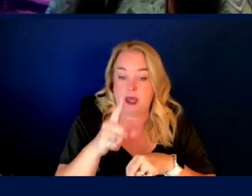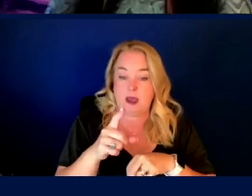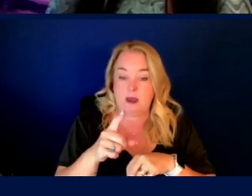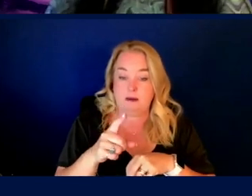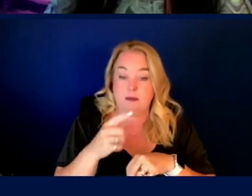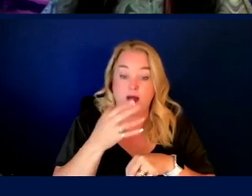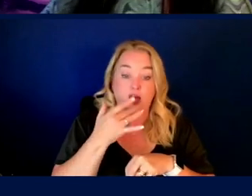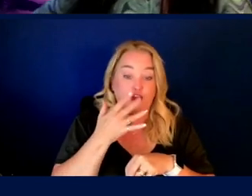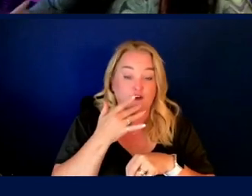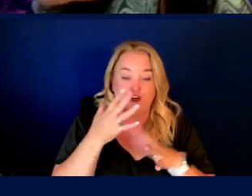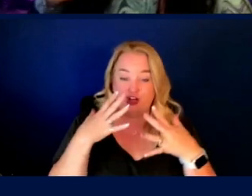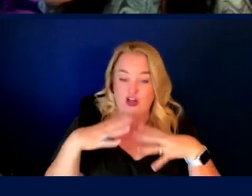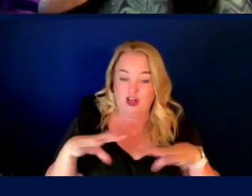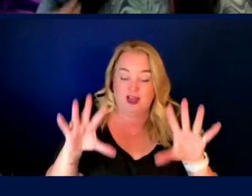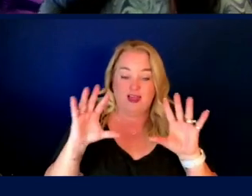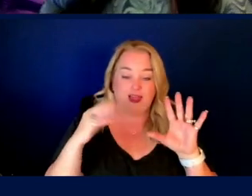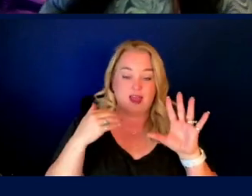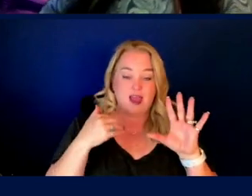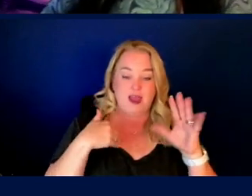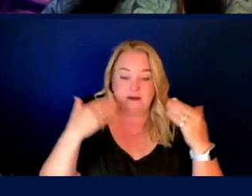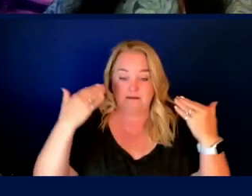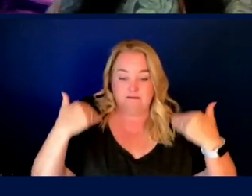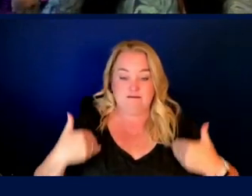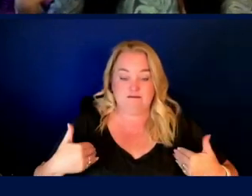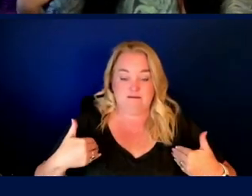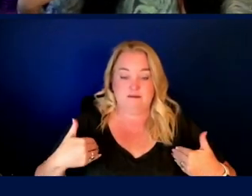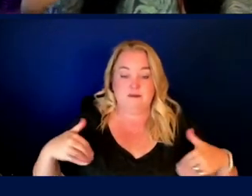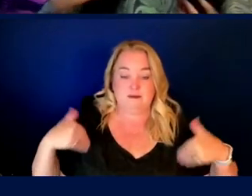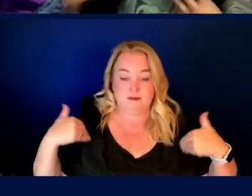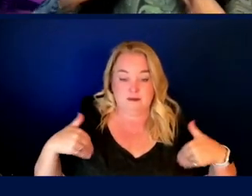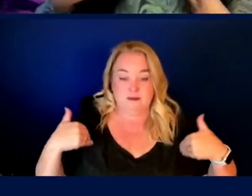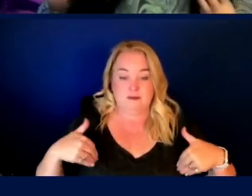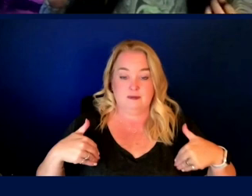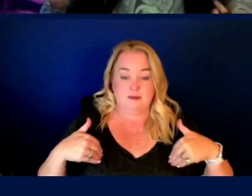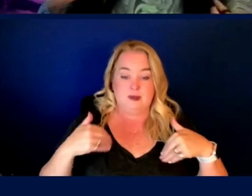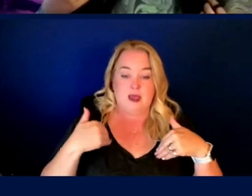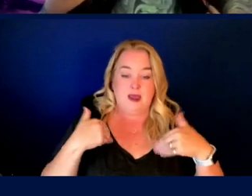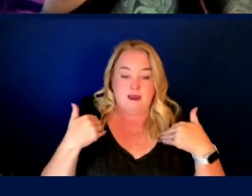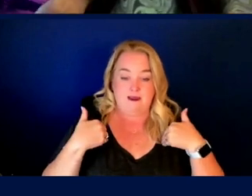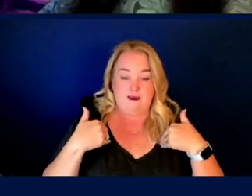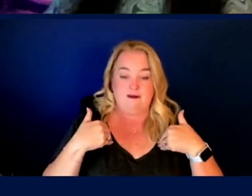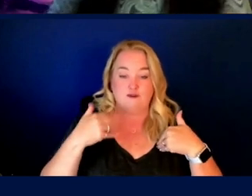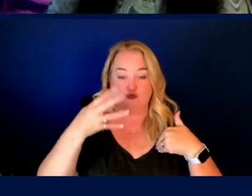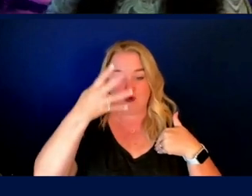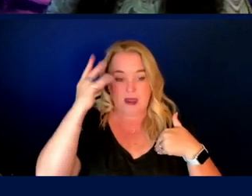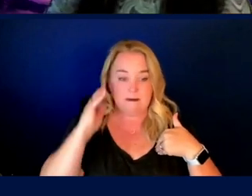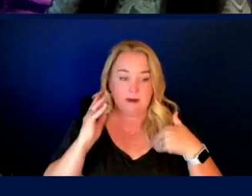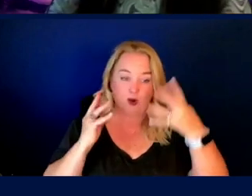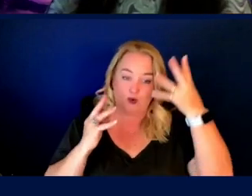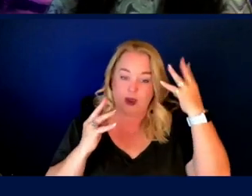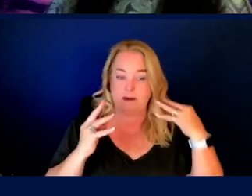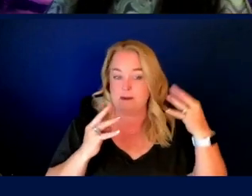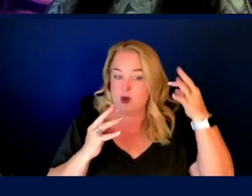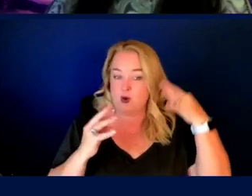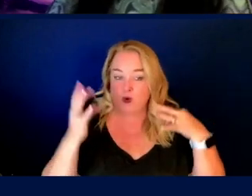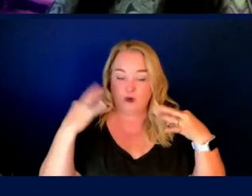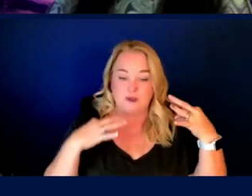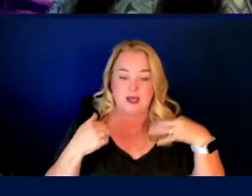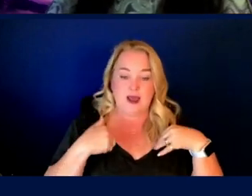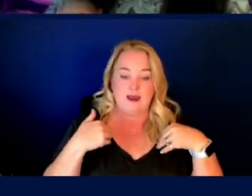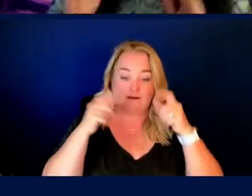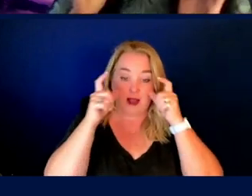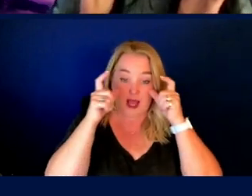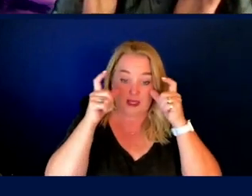colorful. I'm a Desi person with long dark hair and a side part. I've got some rainbow highlights, one on each side. I'm wearing